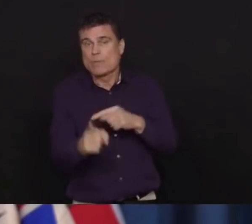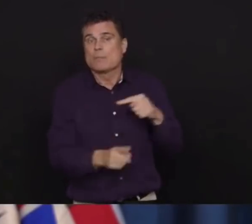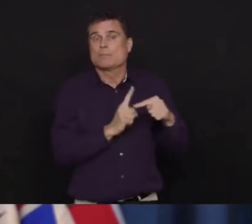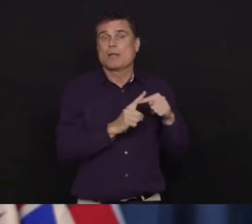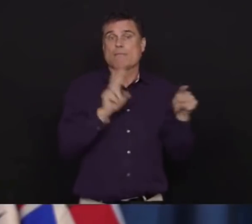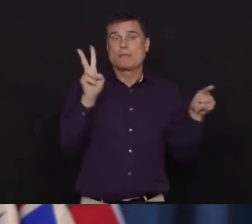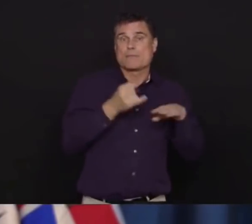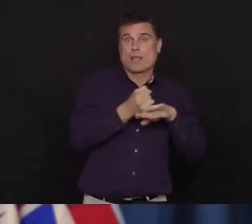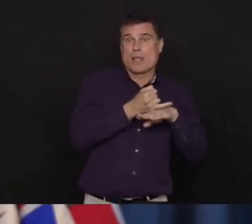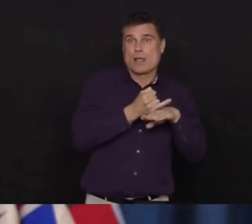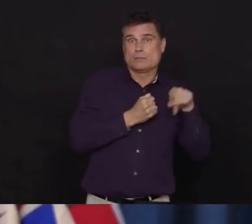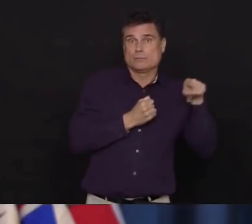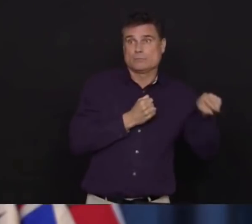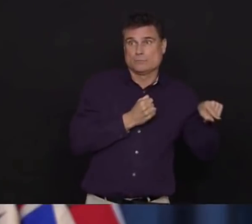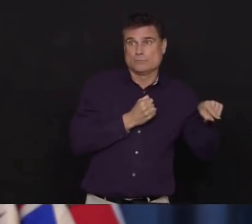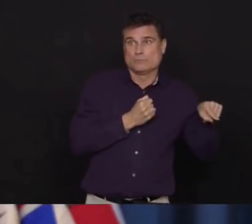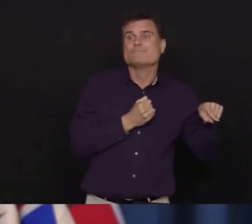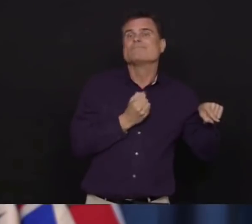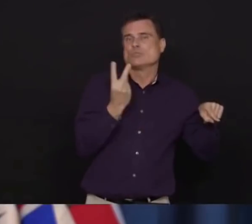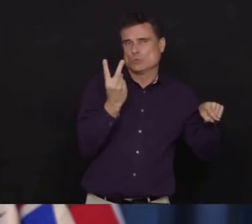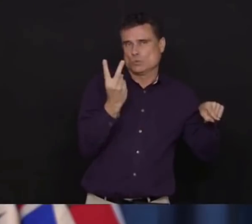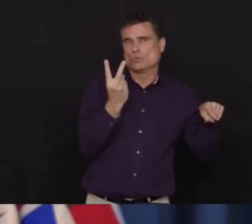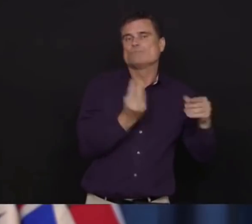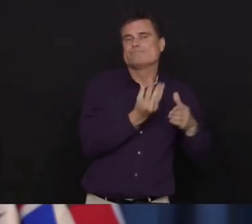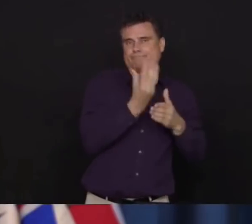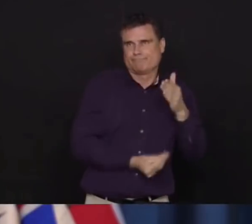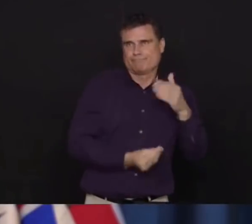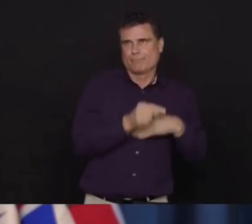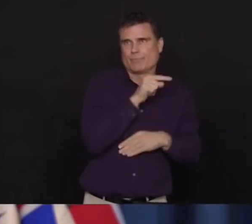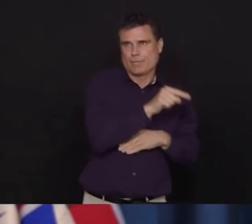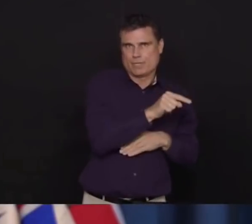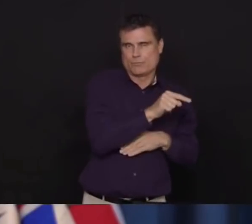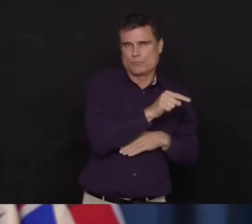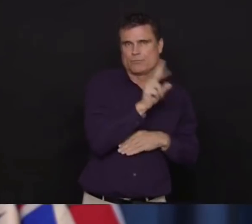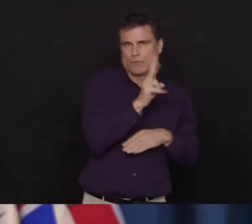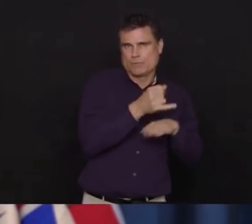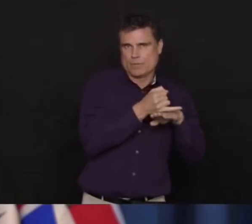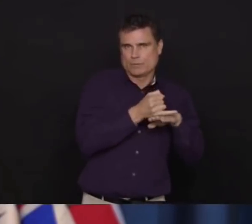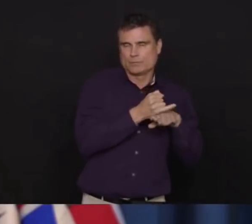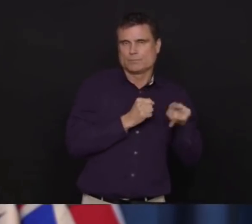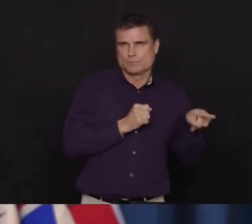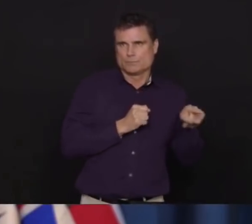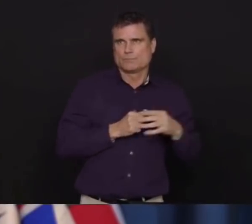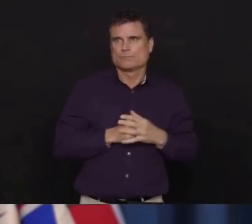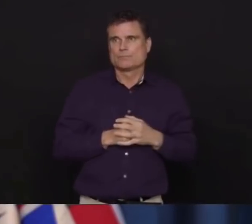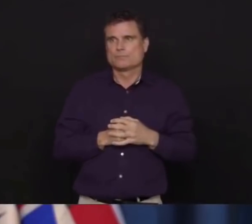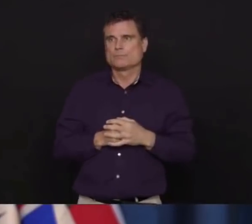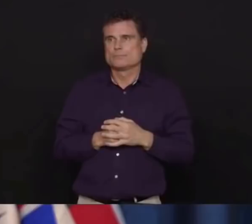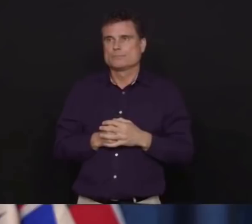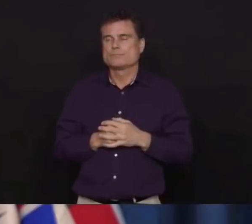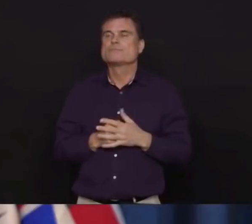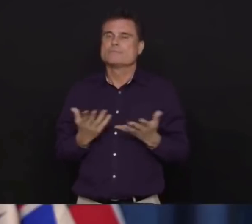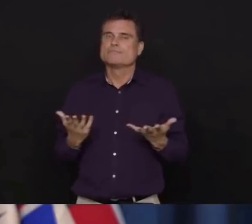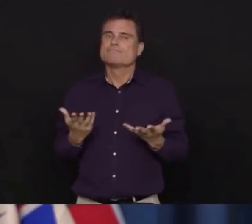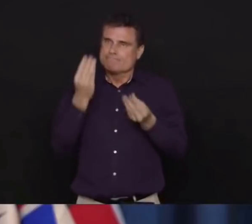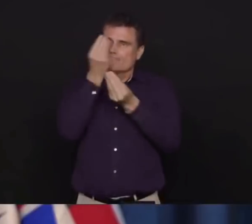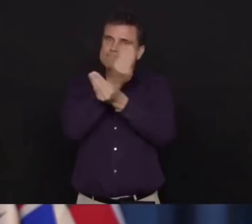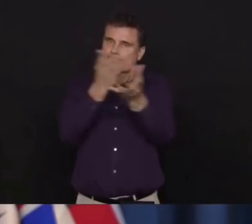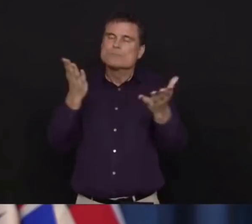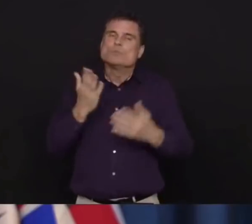Island. So we obviously put out our condolences again to the families, the care